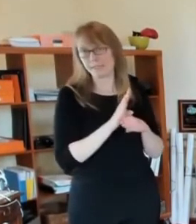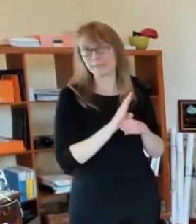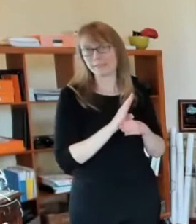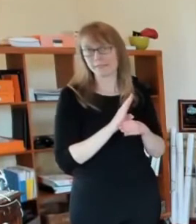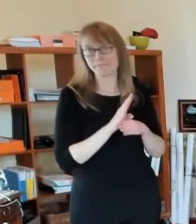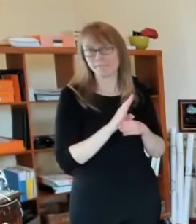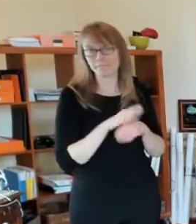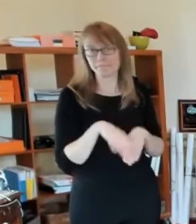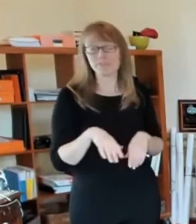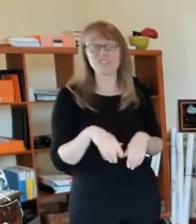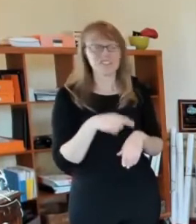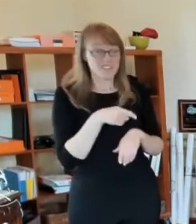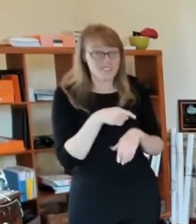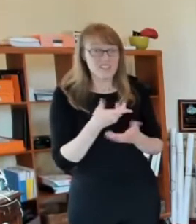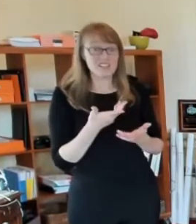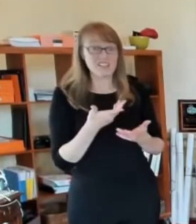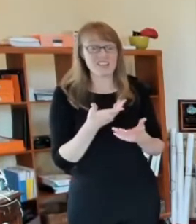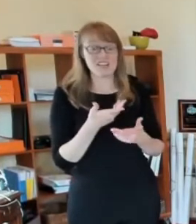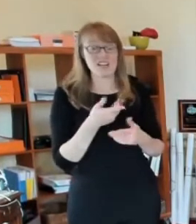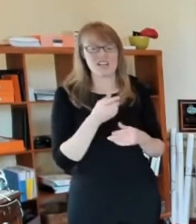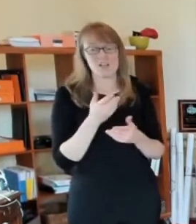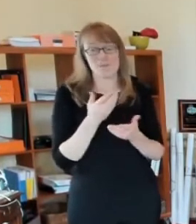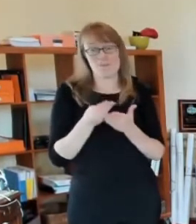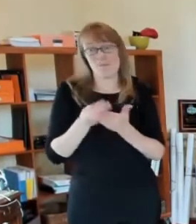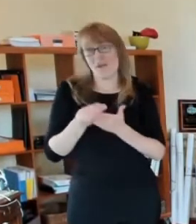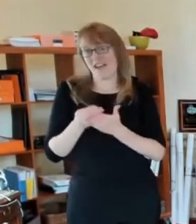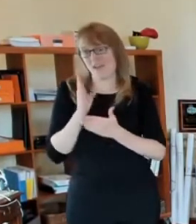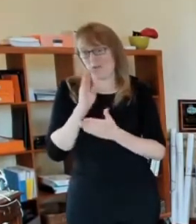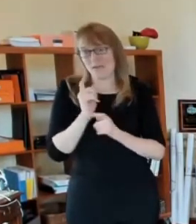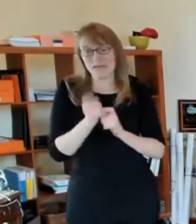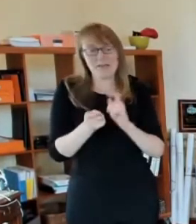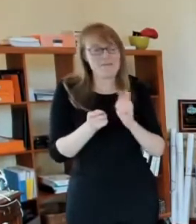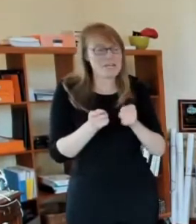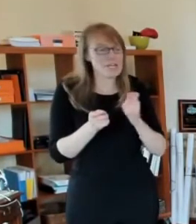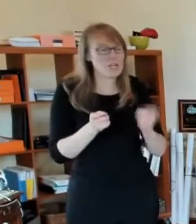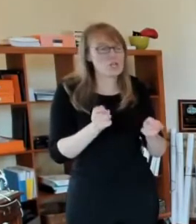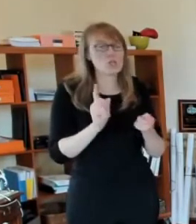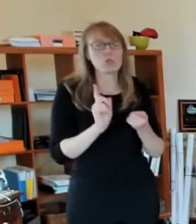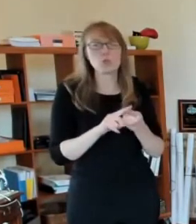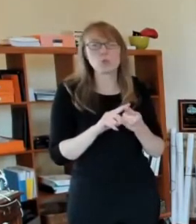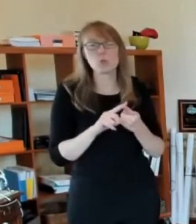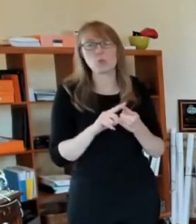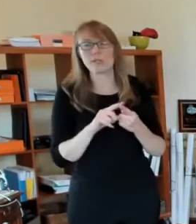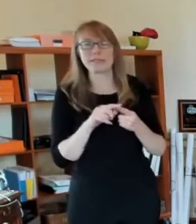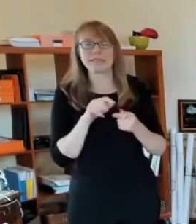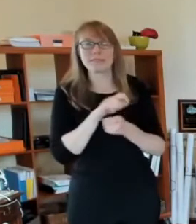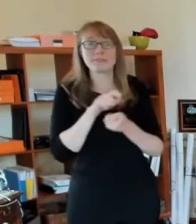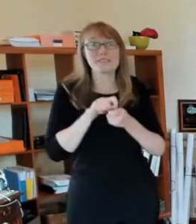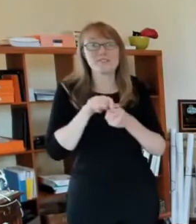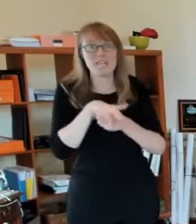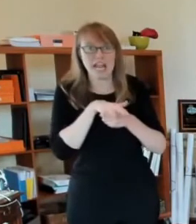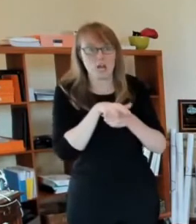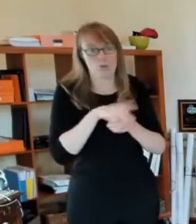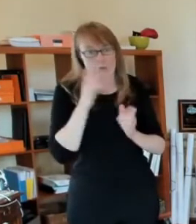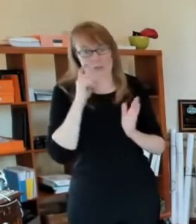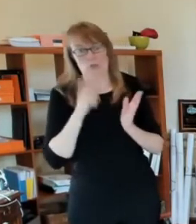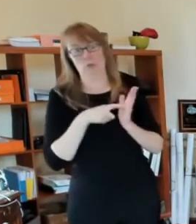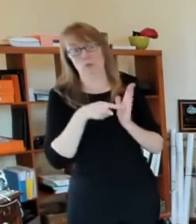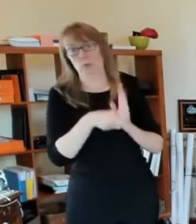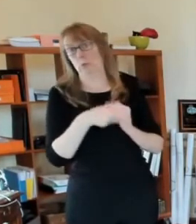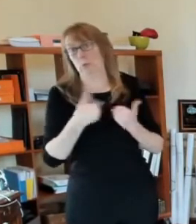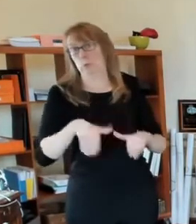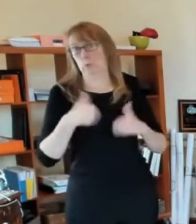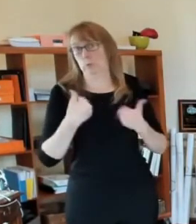that are in distressed areas in areas that have been designated opportunity zones or preservation